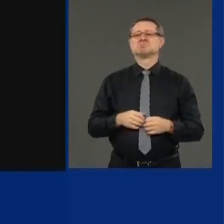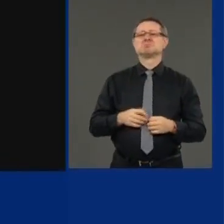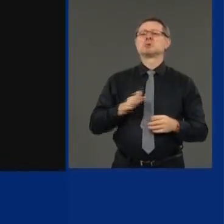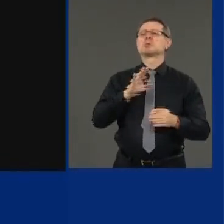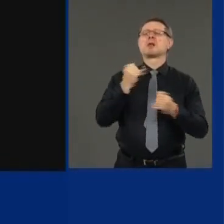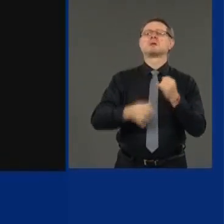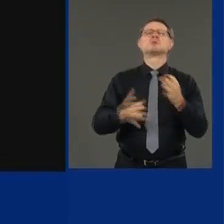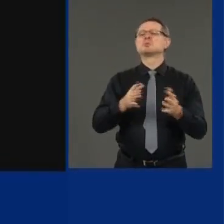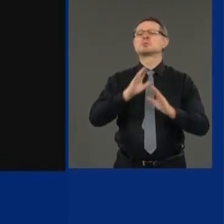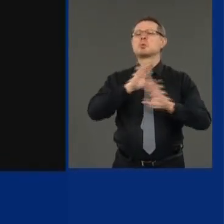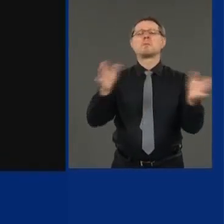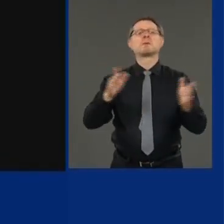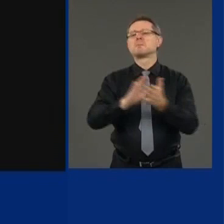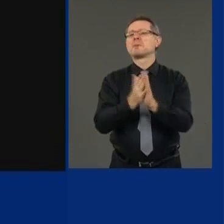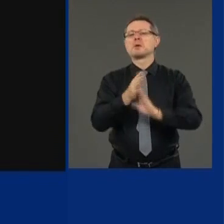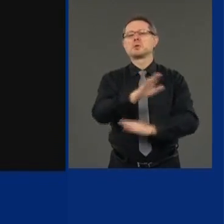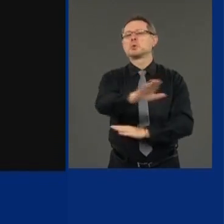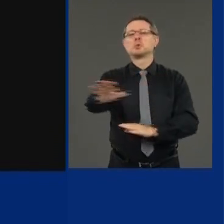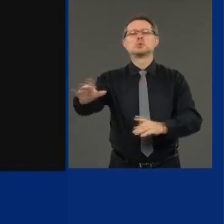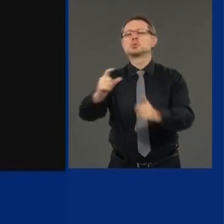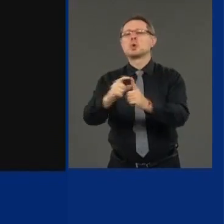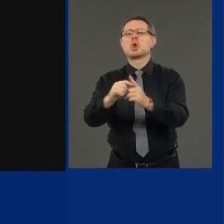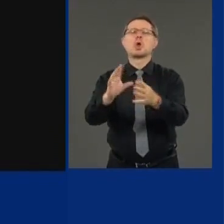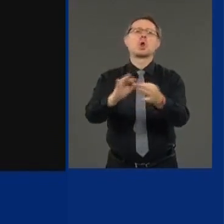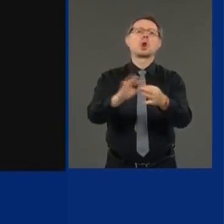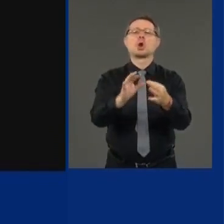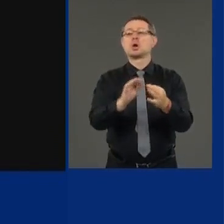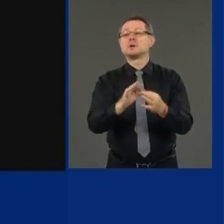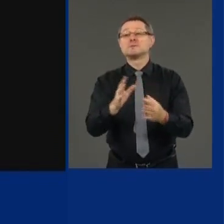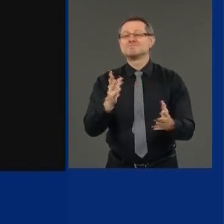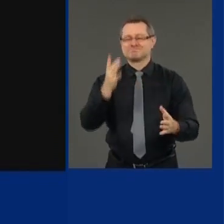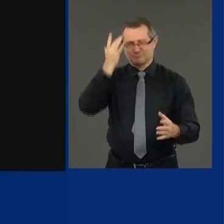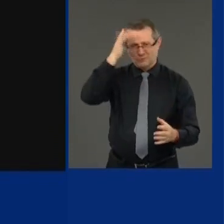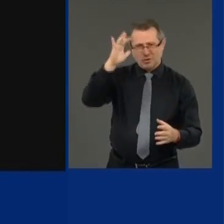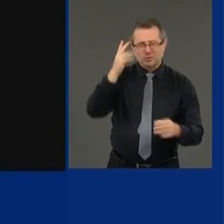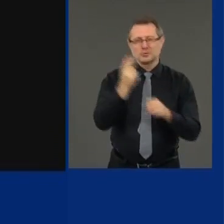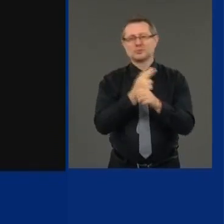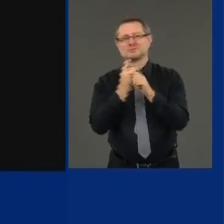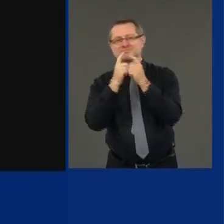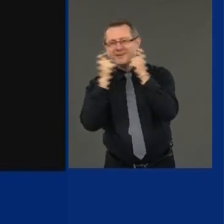tough and smart. Socially distance. Wear a mask. Mask up, America.